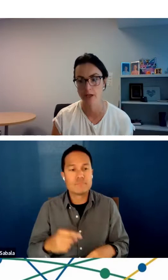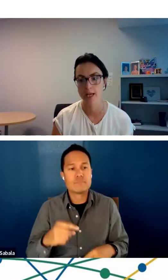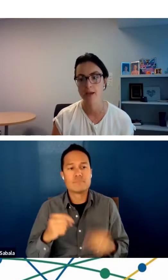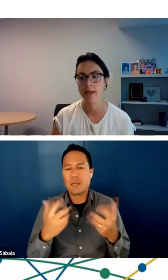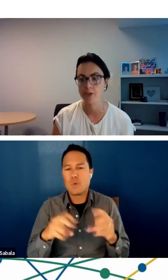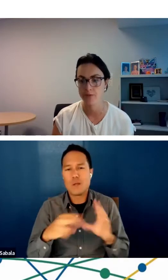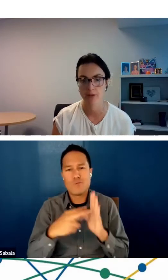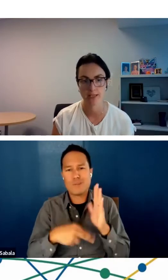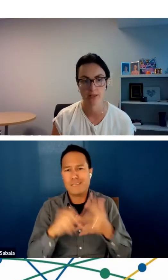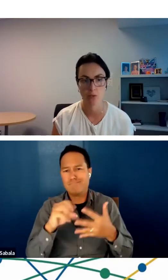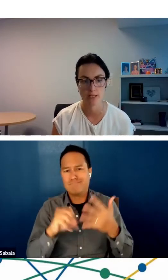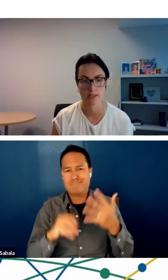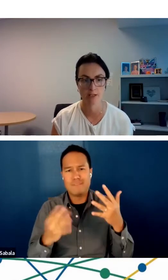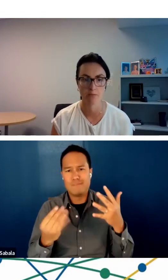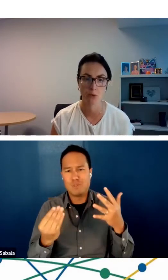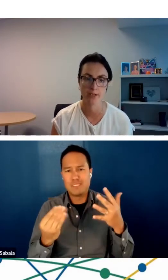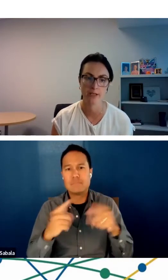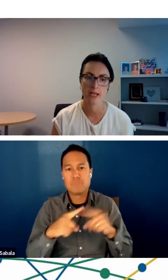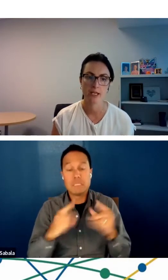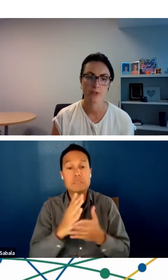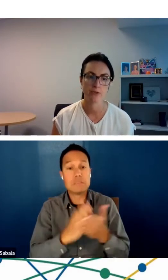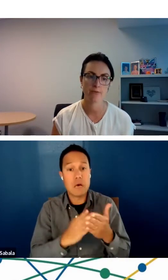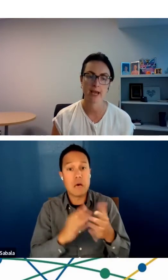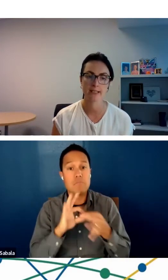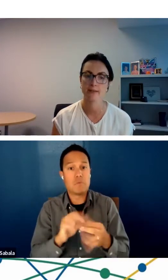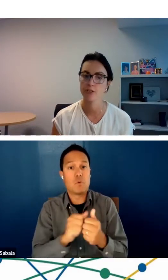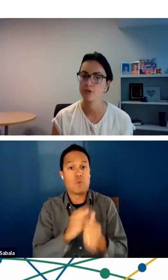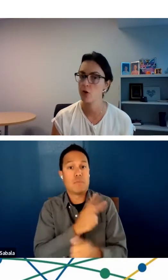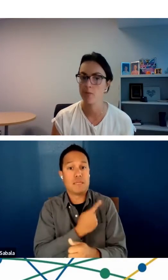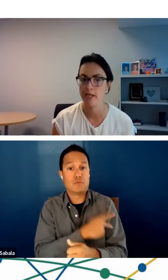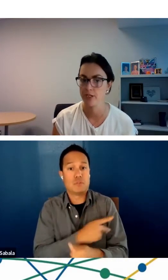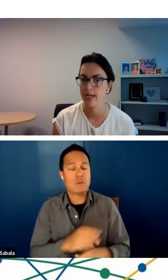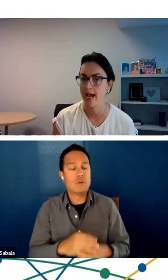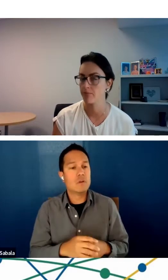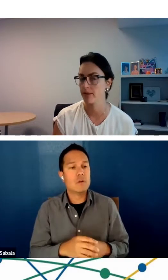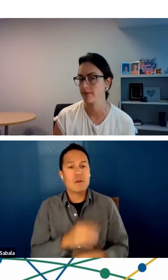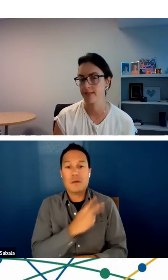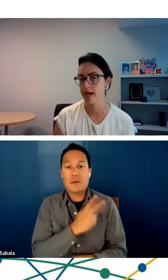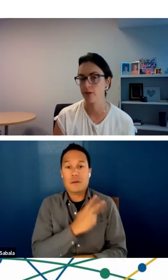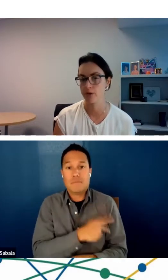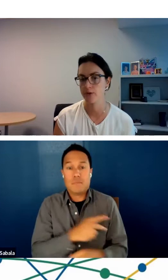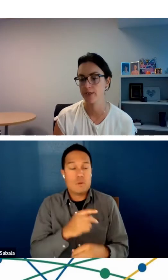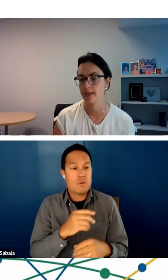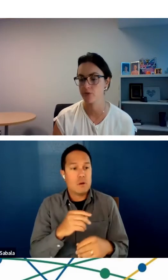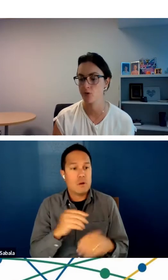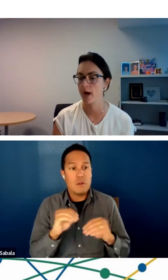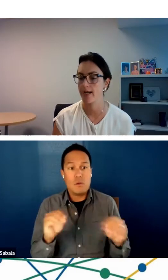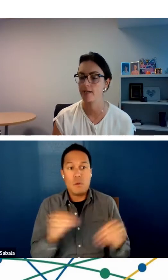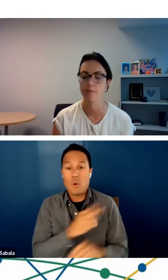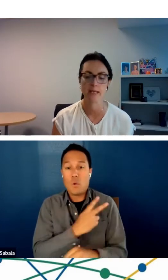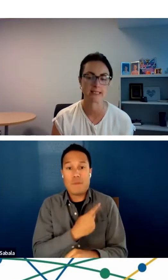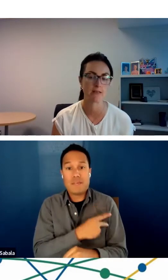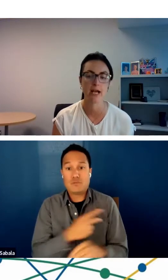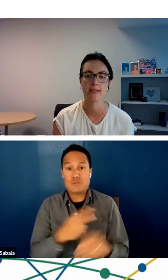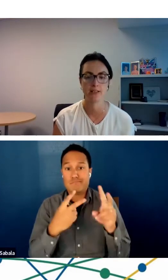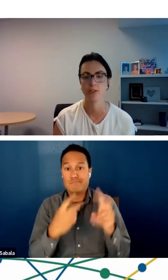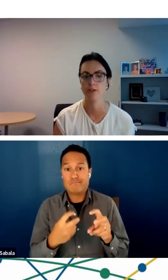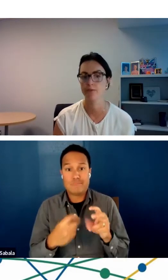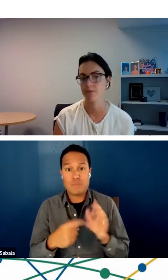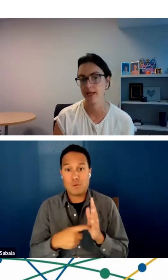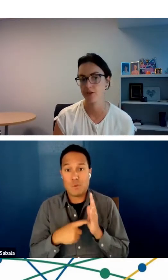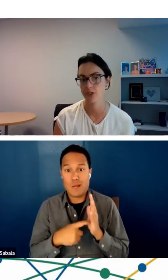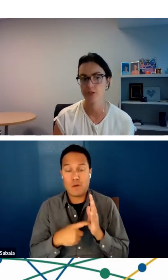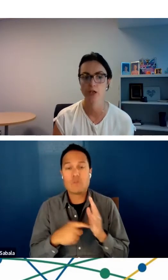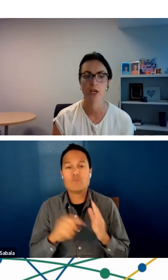on some of the patient-facing ones that are important. So the fact that there's no patient app download that's required makes it a lot